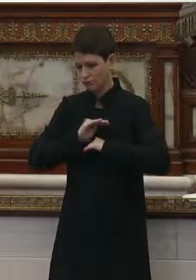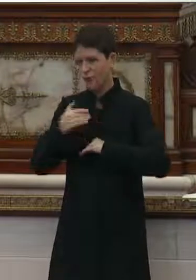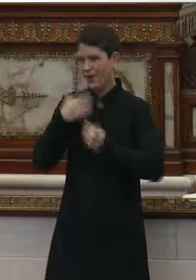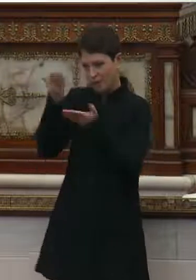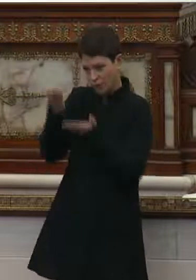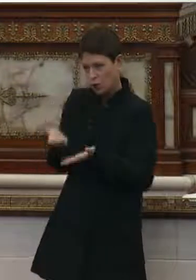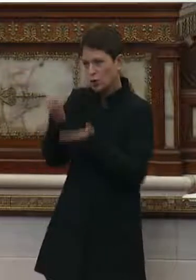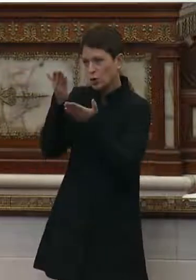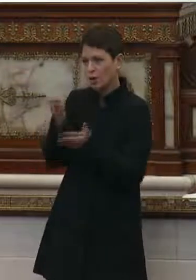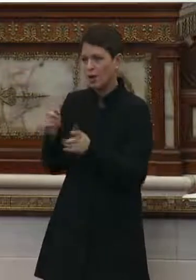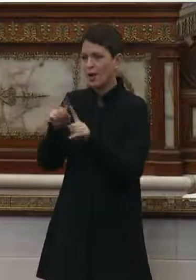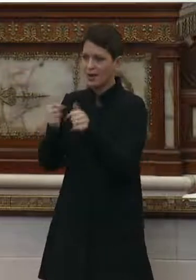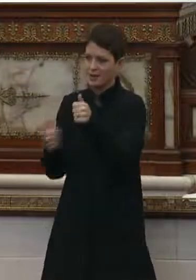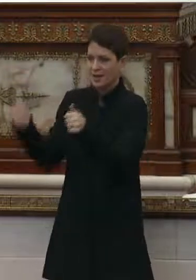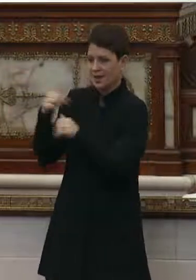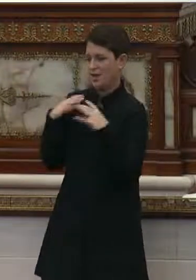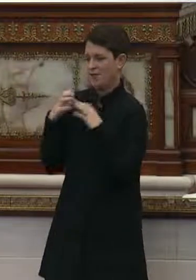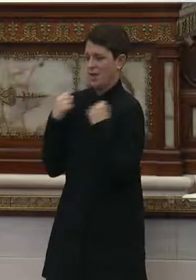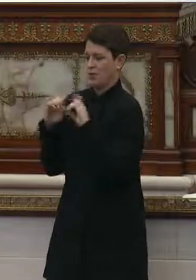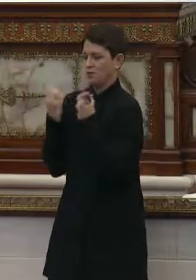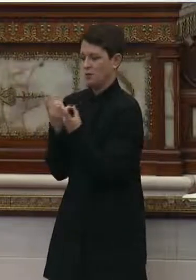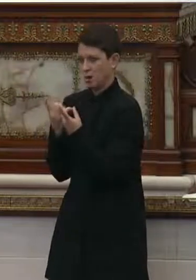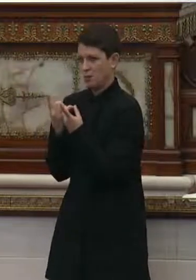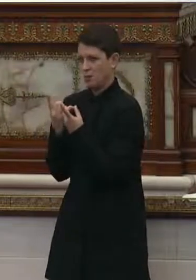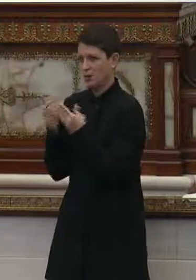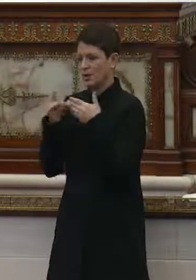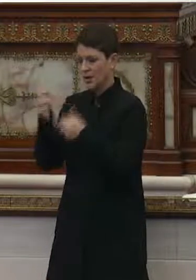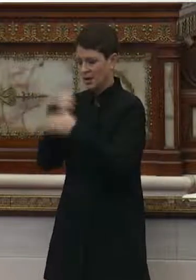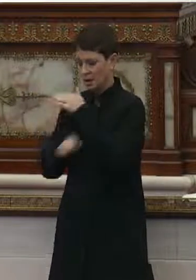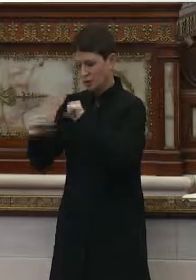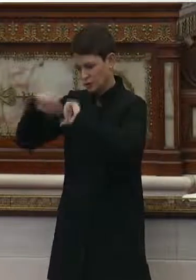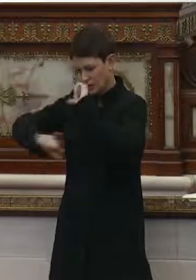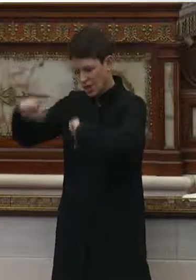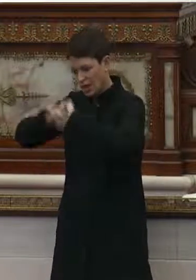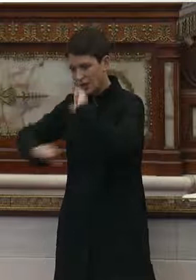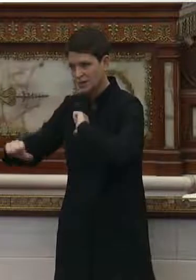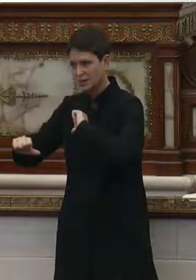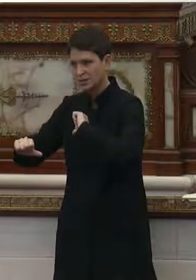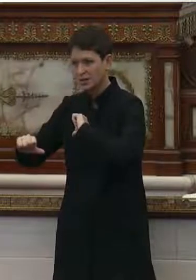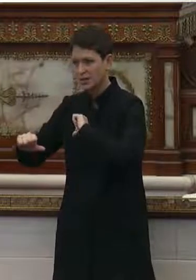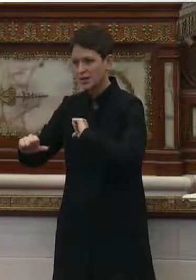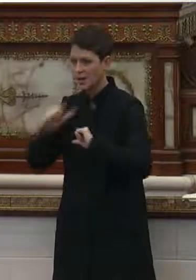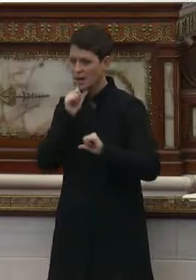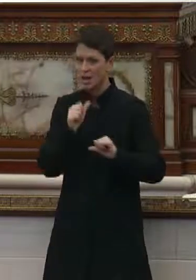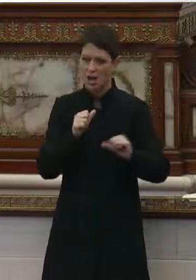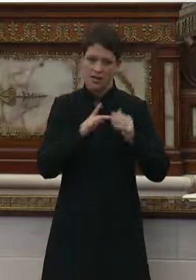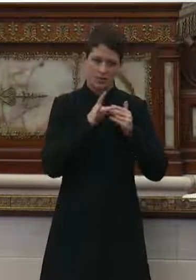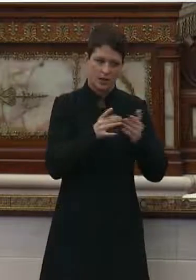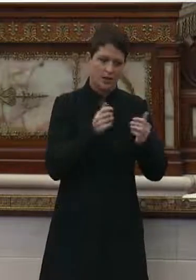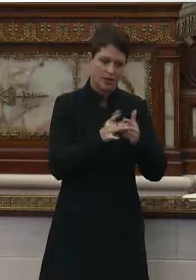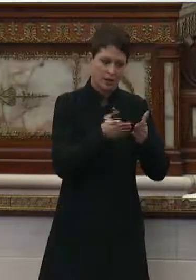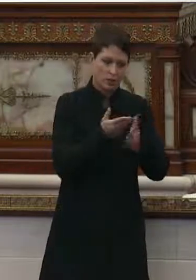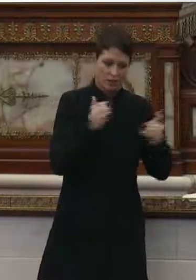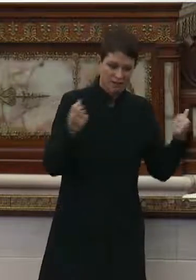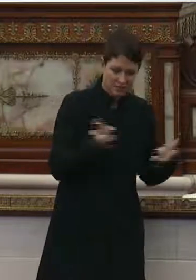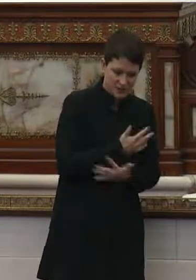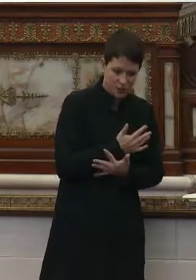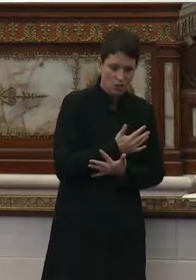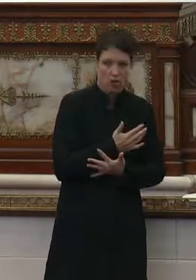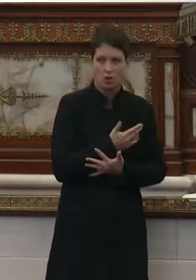you at the head of our health department that is led by science and not by fears or not by